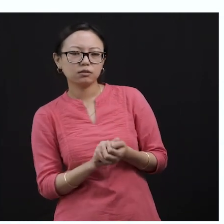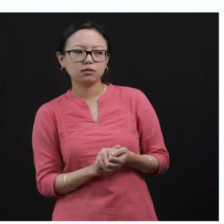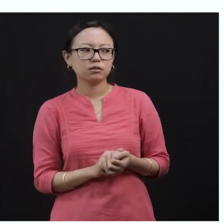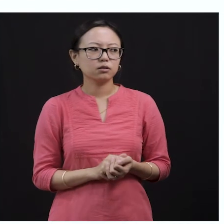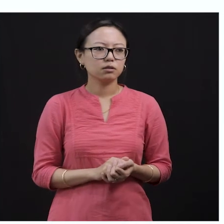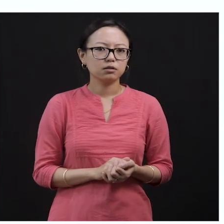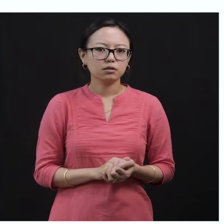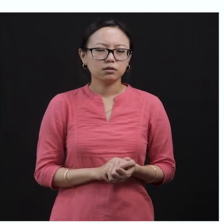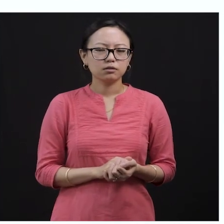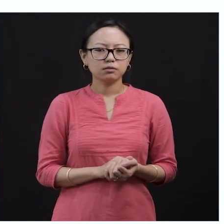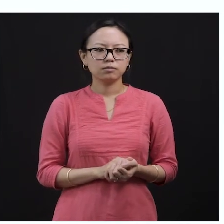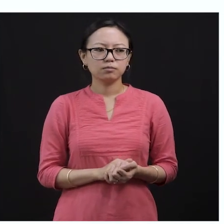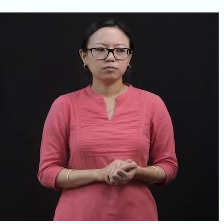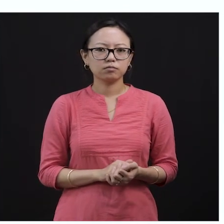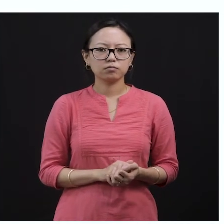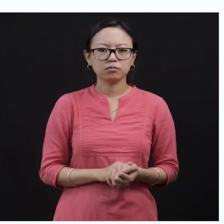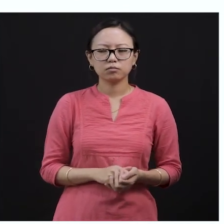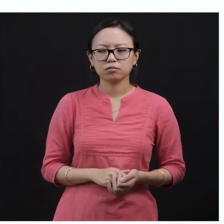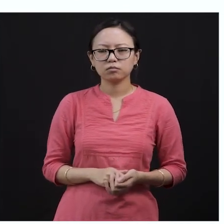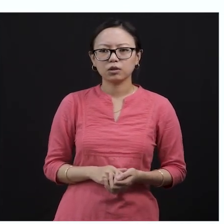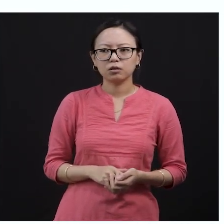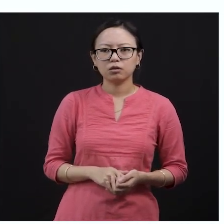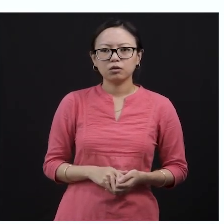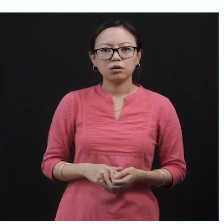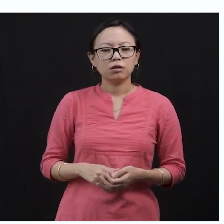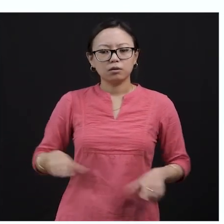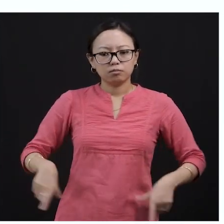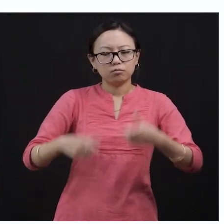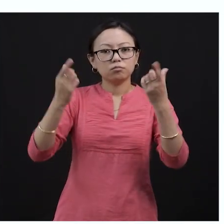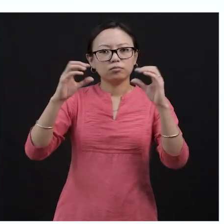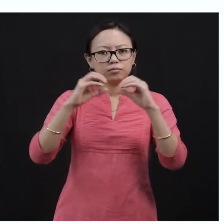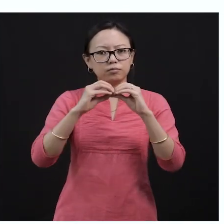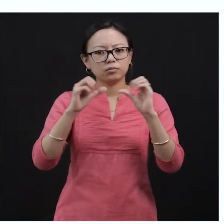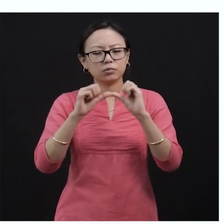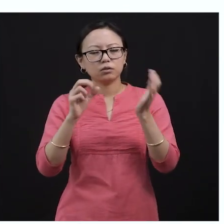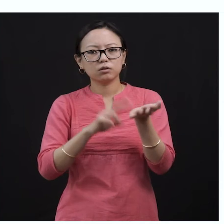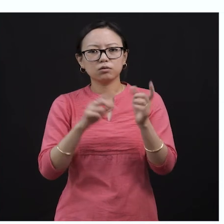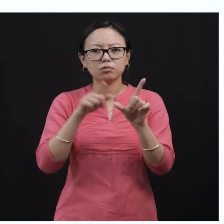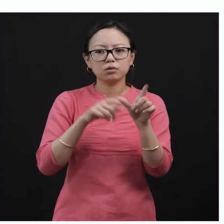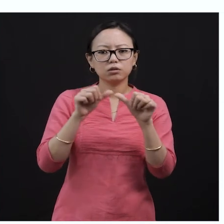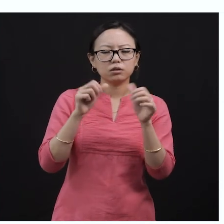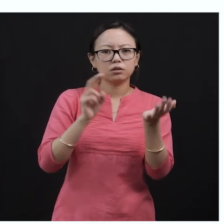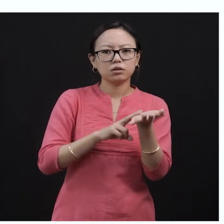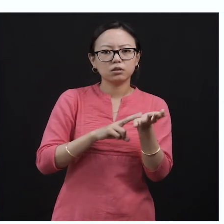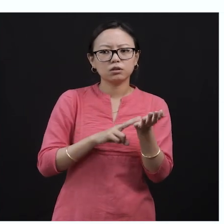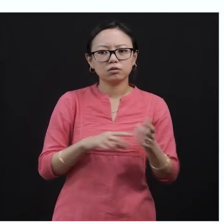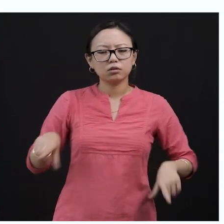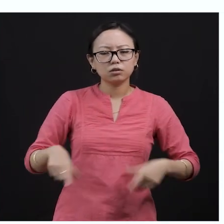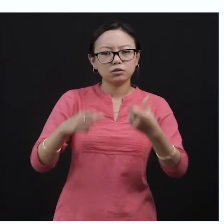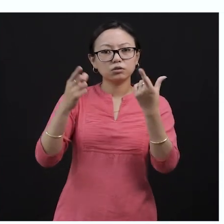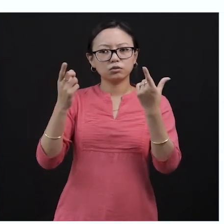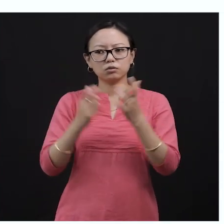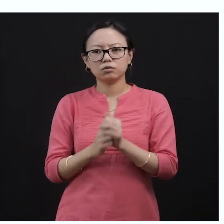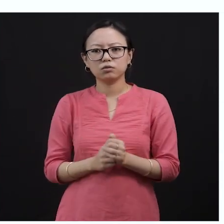things of what is happening beneath. Beneath means under, okay? And then one day he saw a mangoes and a cobra, okay? He saw